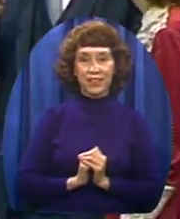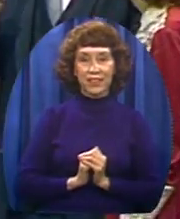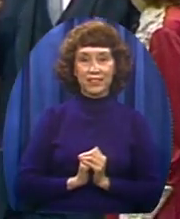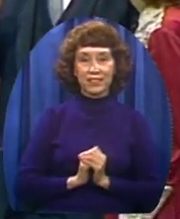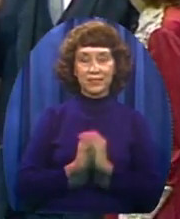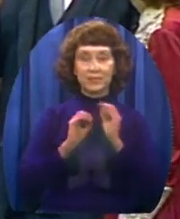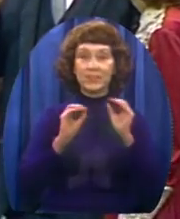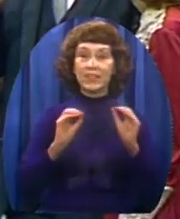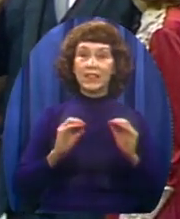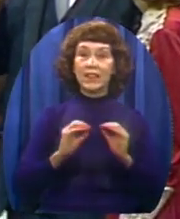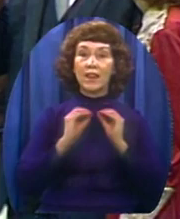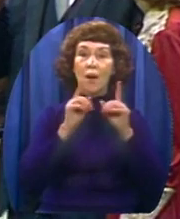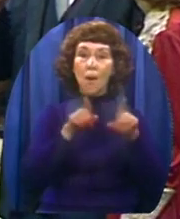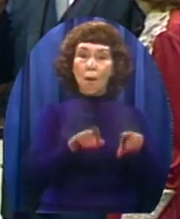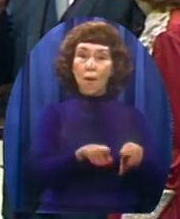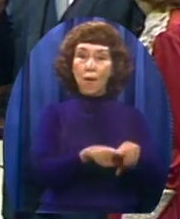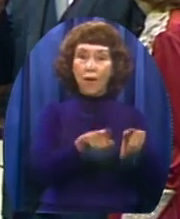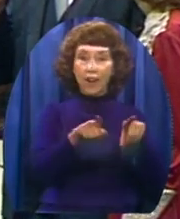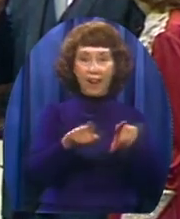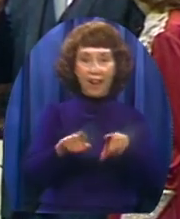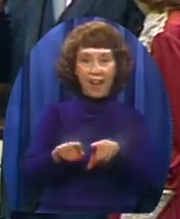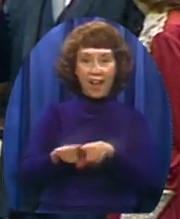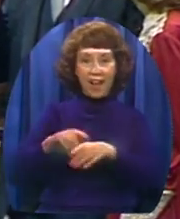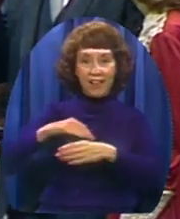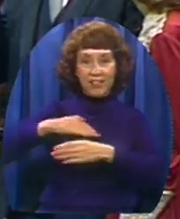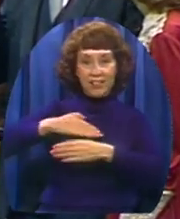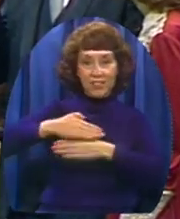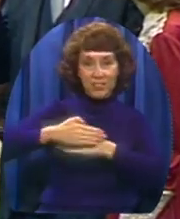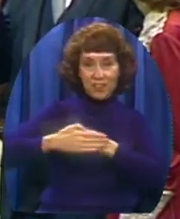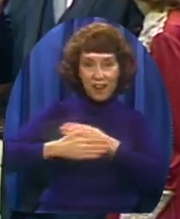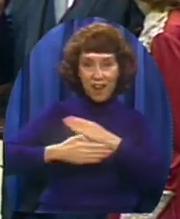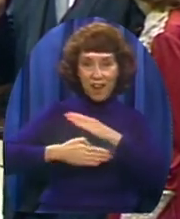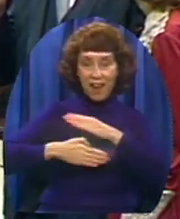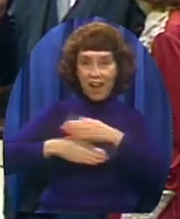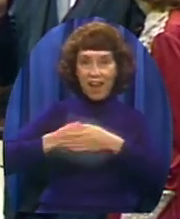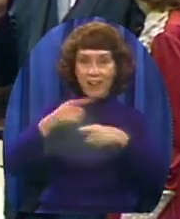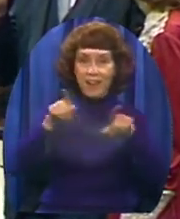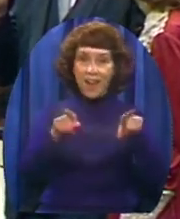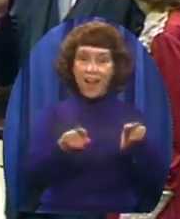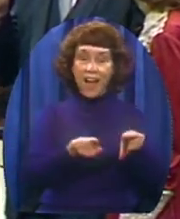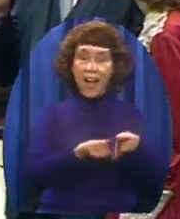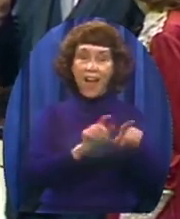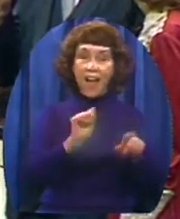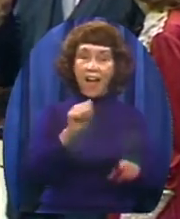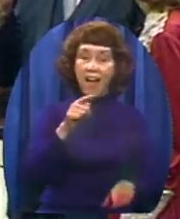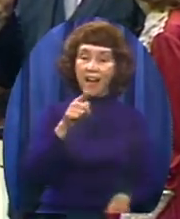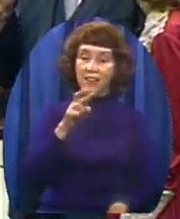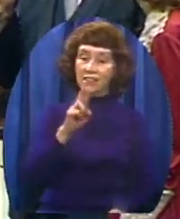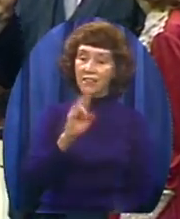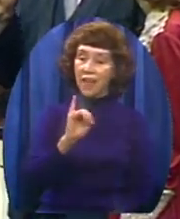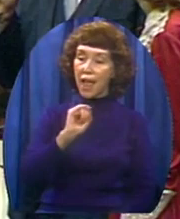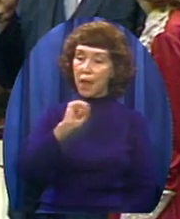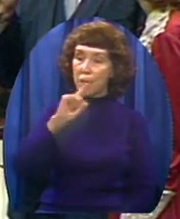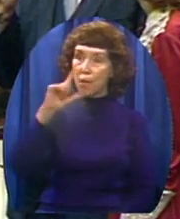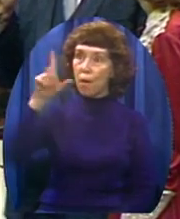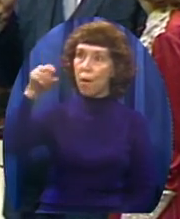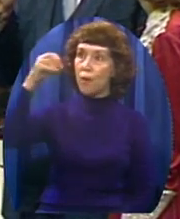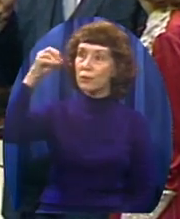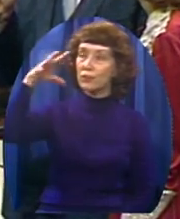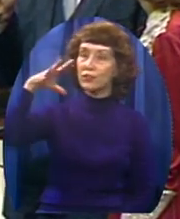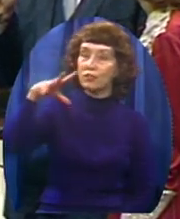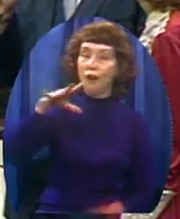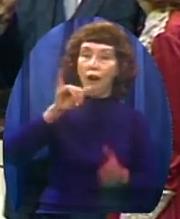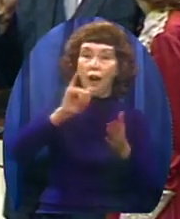As gentle as the April sun that starts a